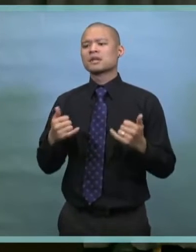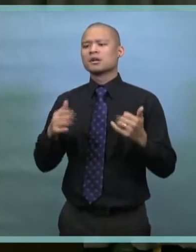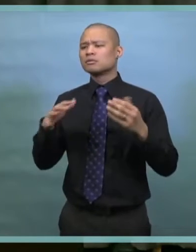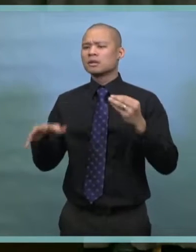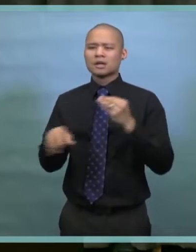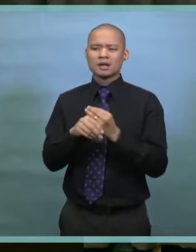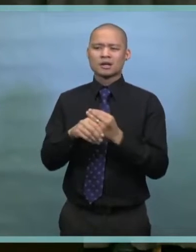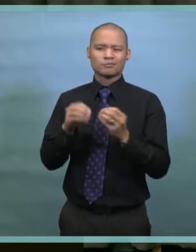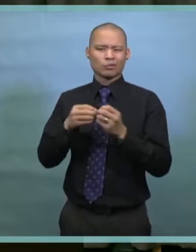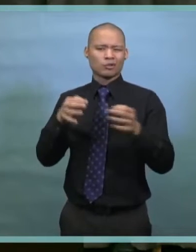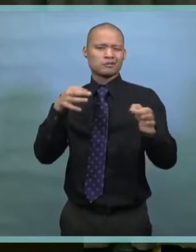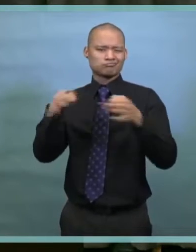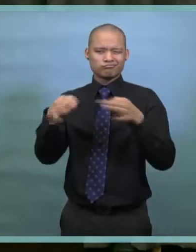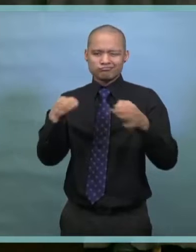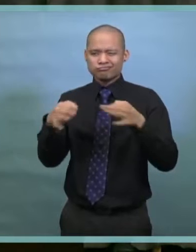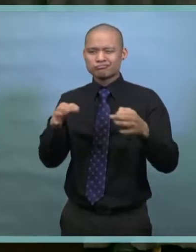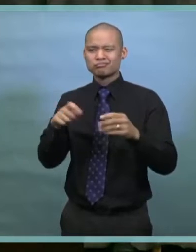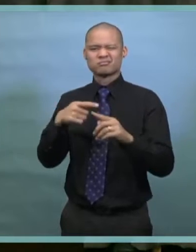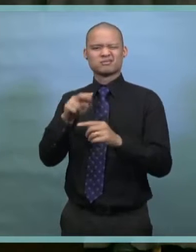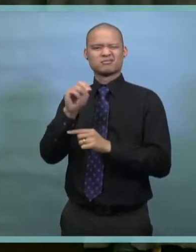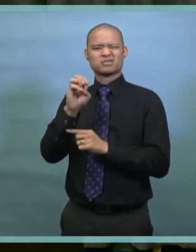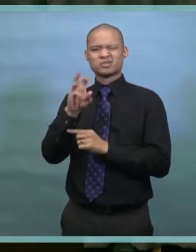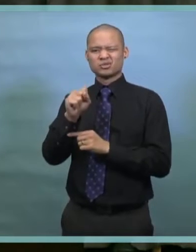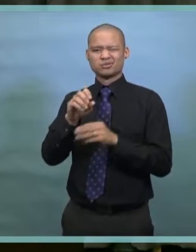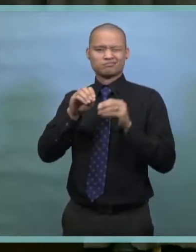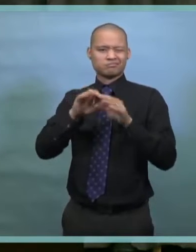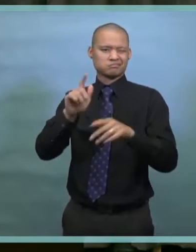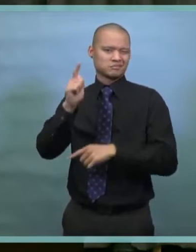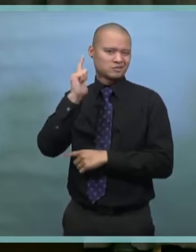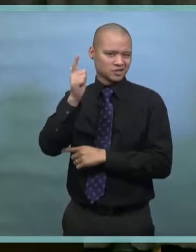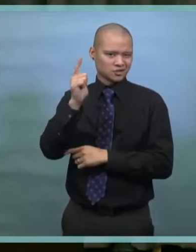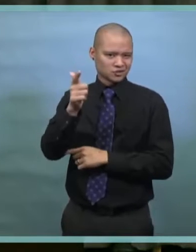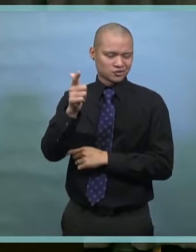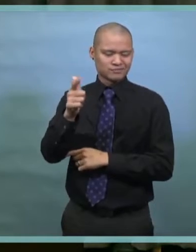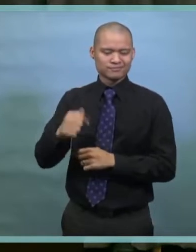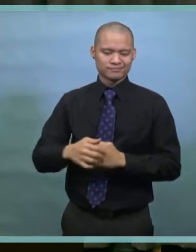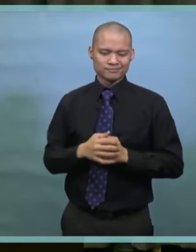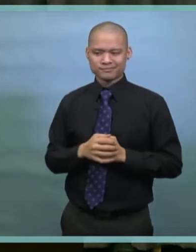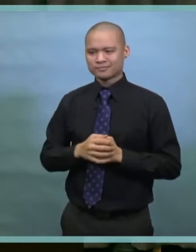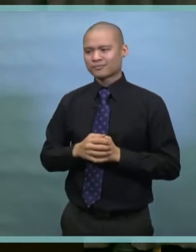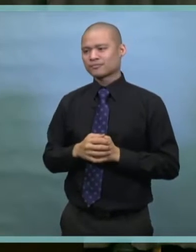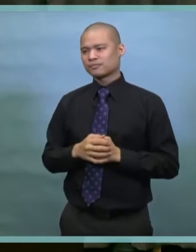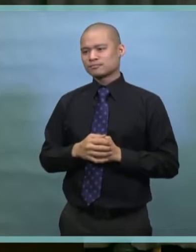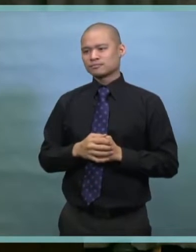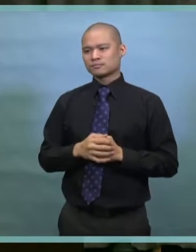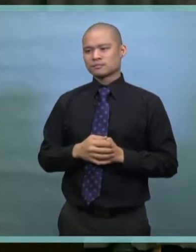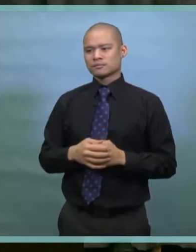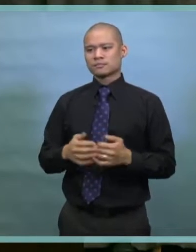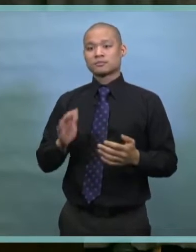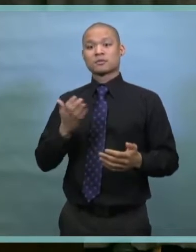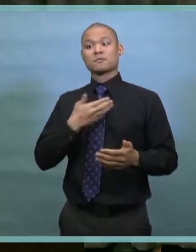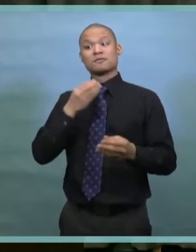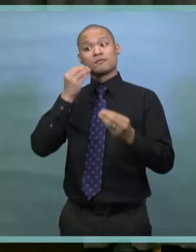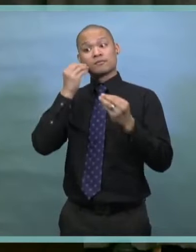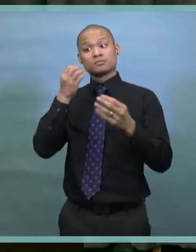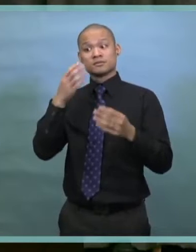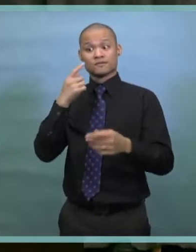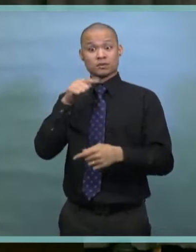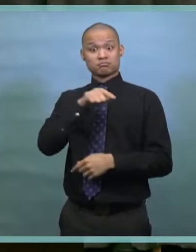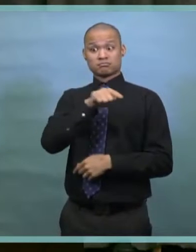release. The public health investigations of these cases are continuing to confirm details.